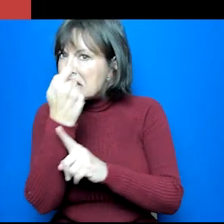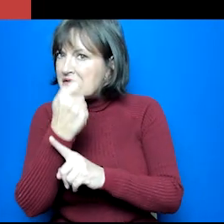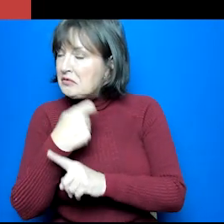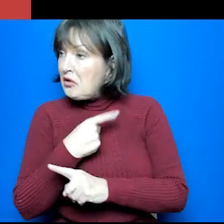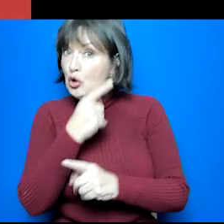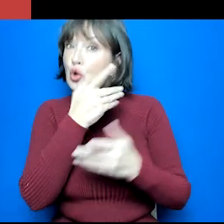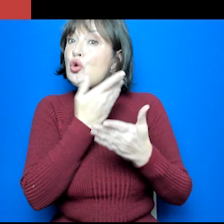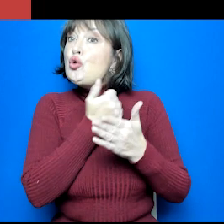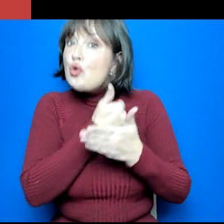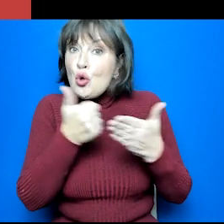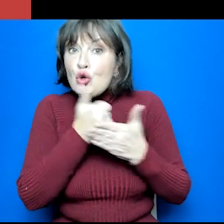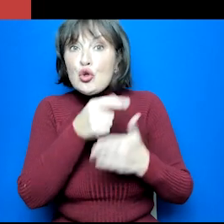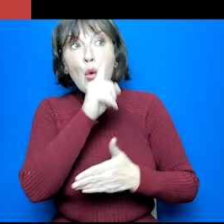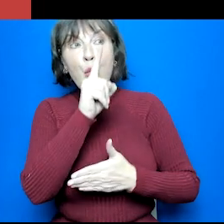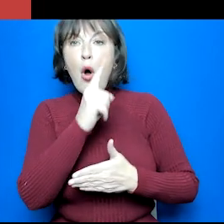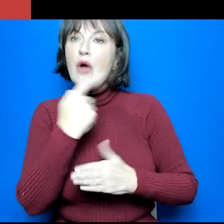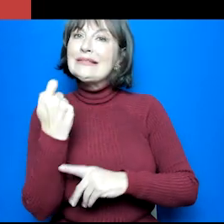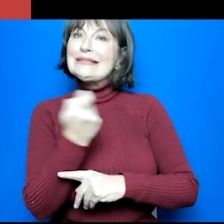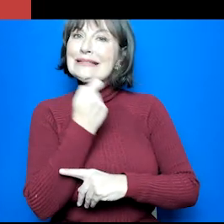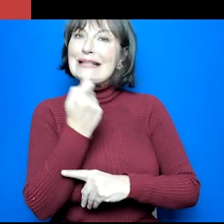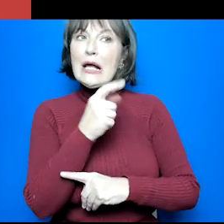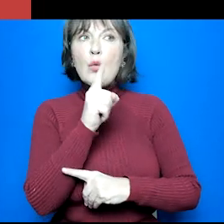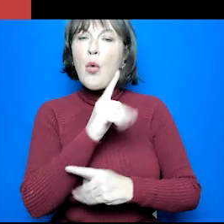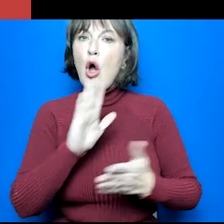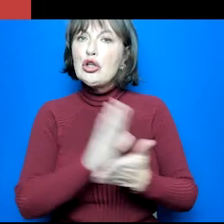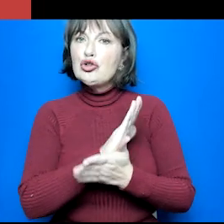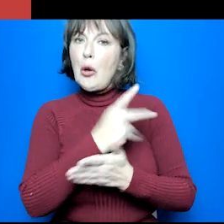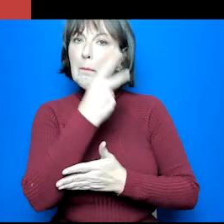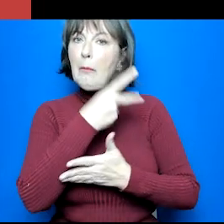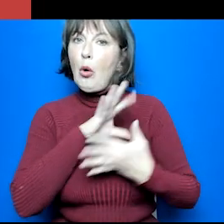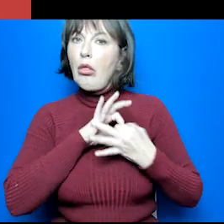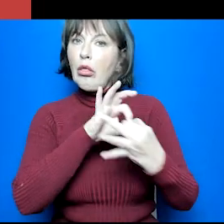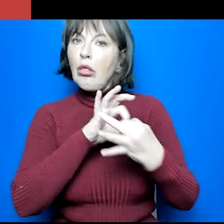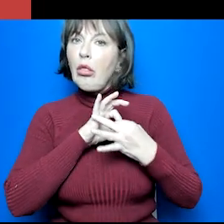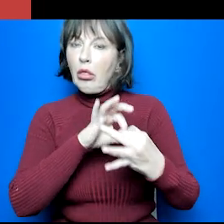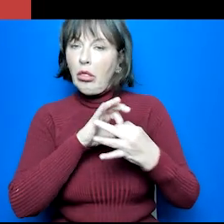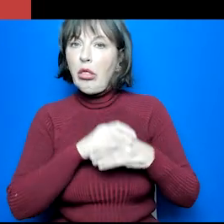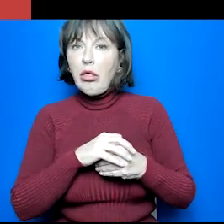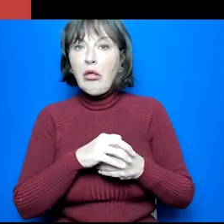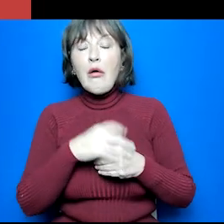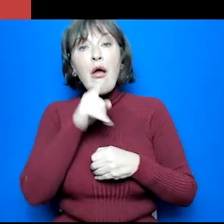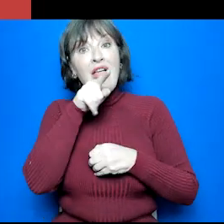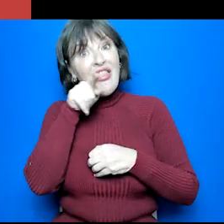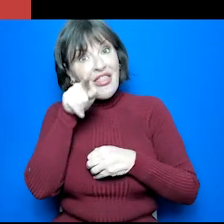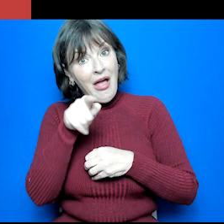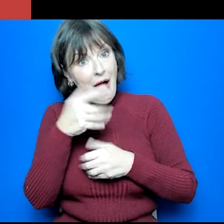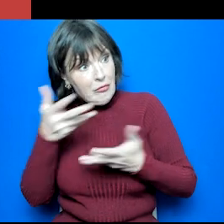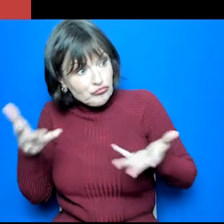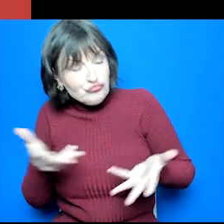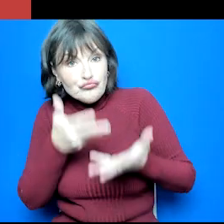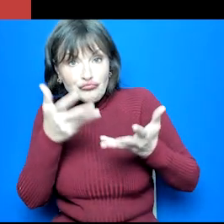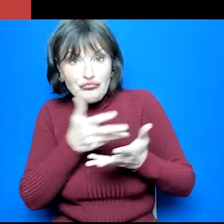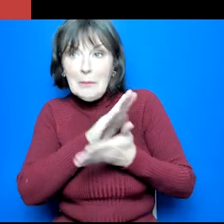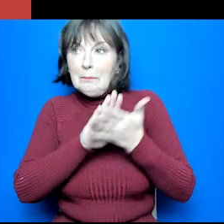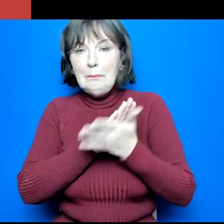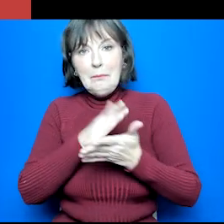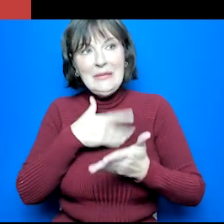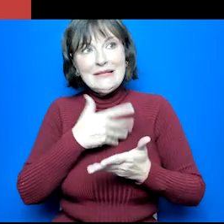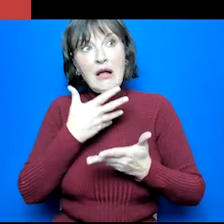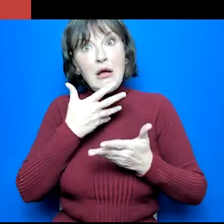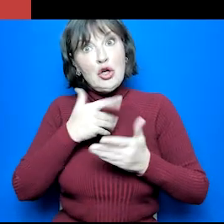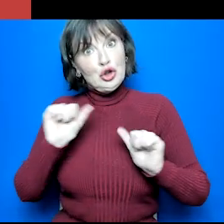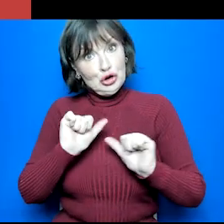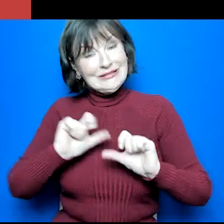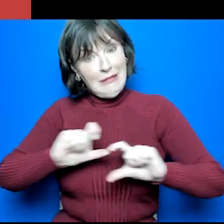together. Finding a good balance here will give them enough of a challenge but it won't put them under too much pressure. As well